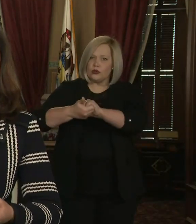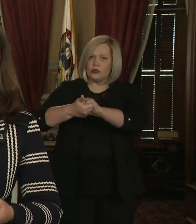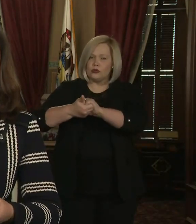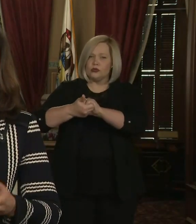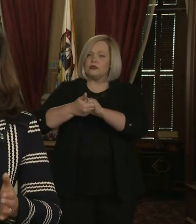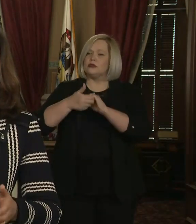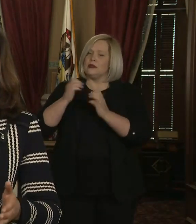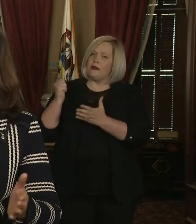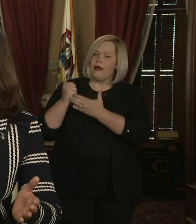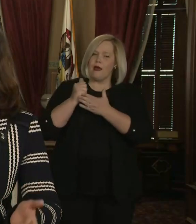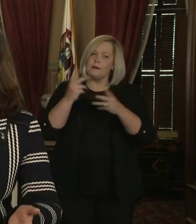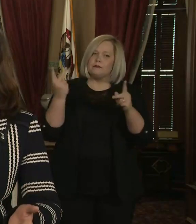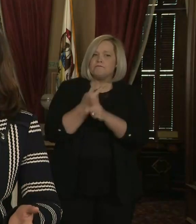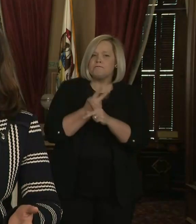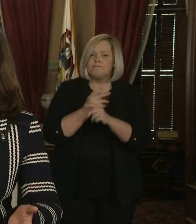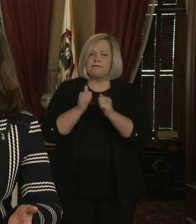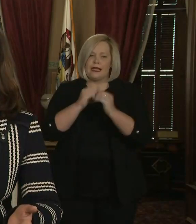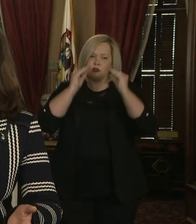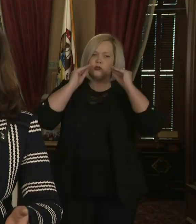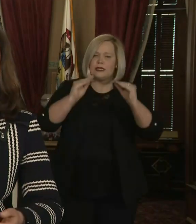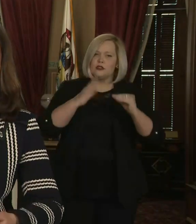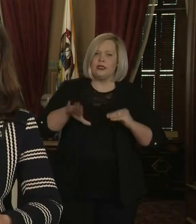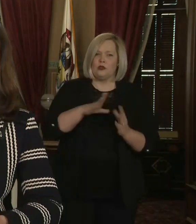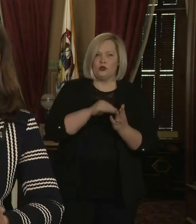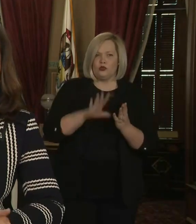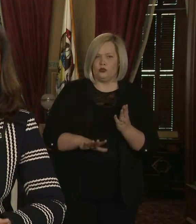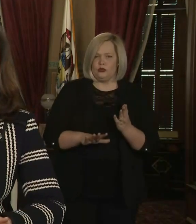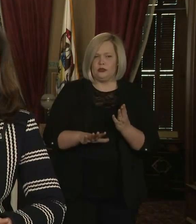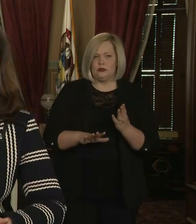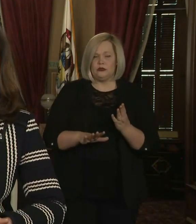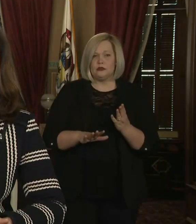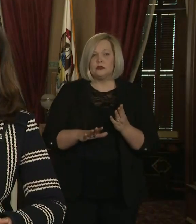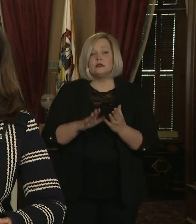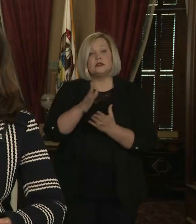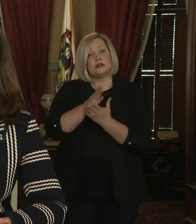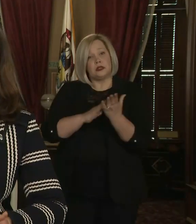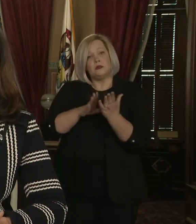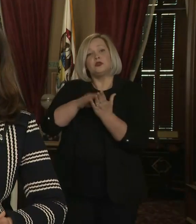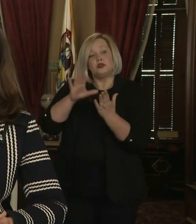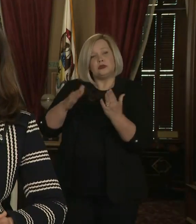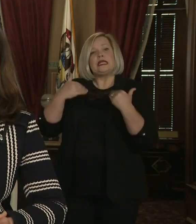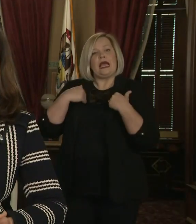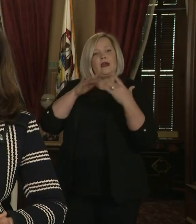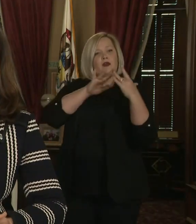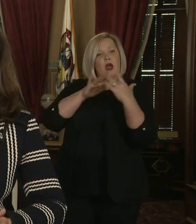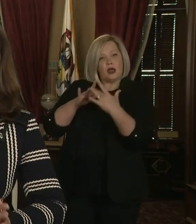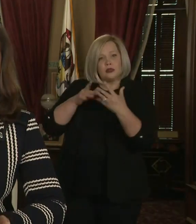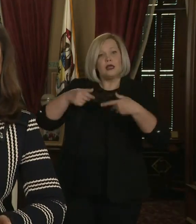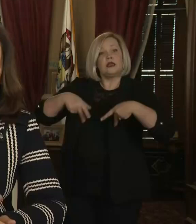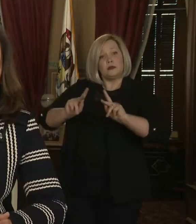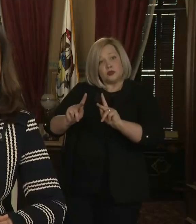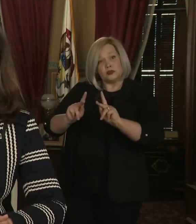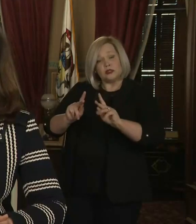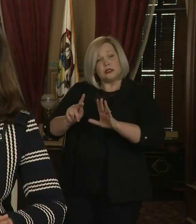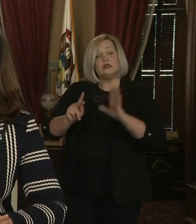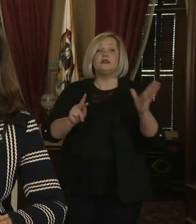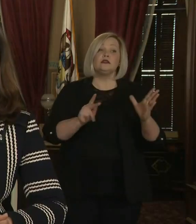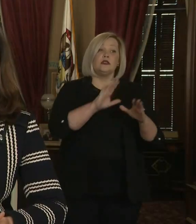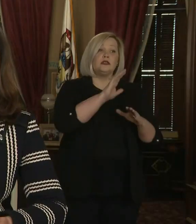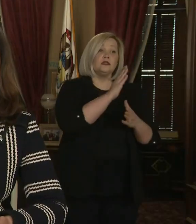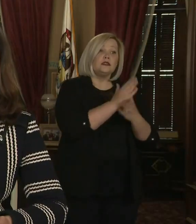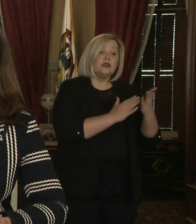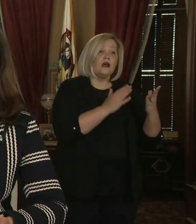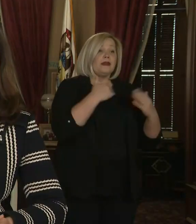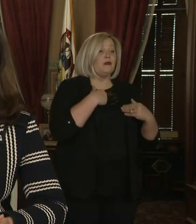helping design what the remainder of the school year looks like. Some kids will be able to have some online opportunities. Others will take home